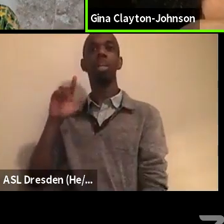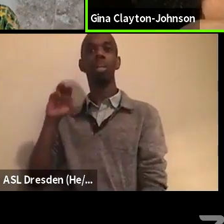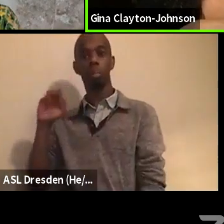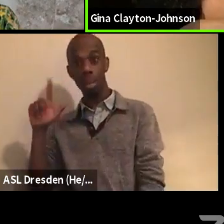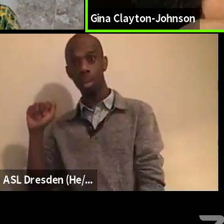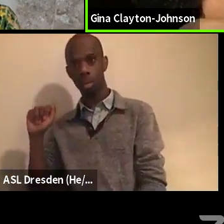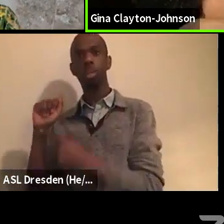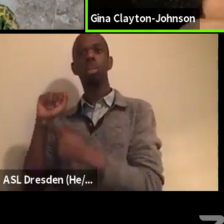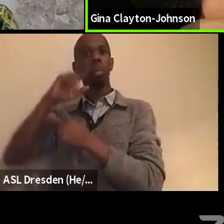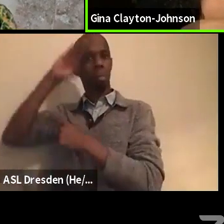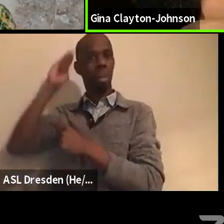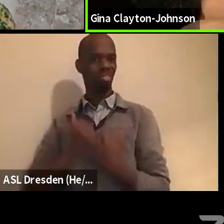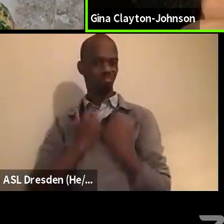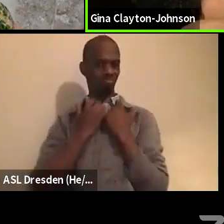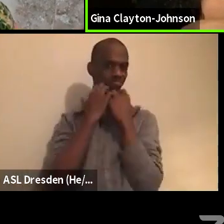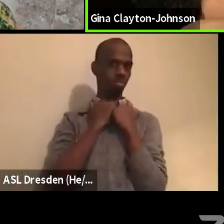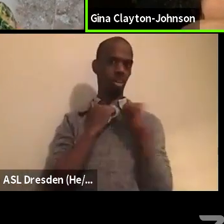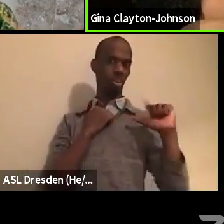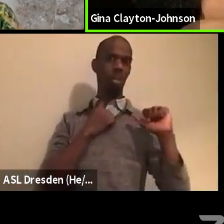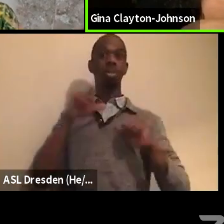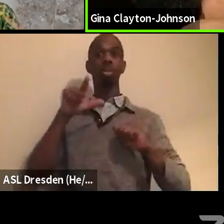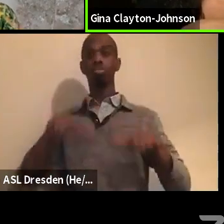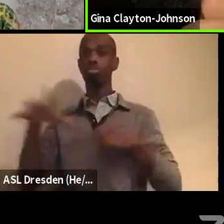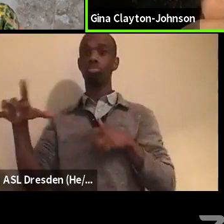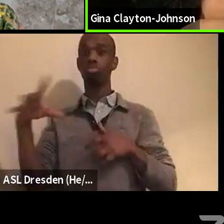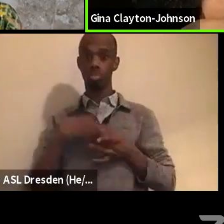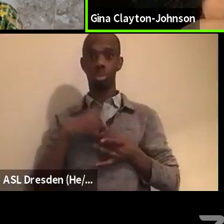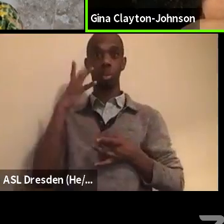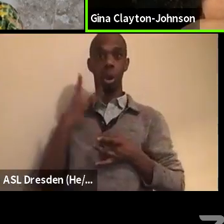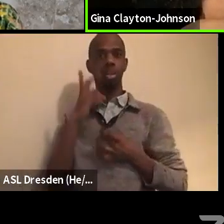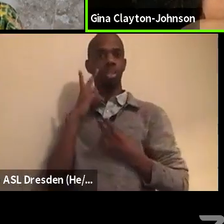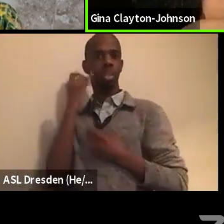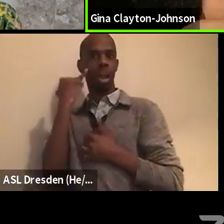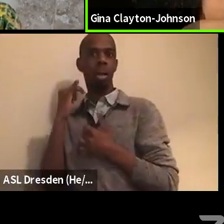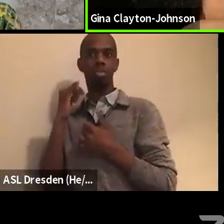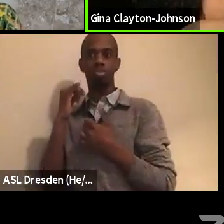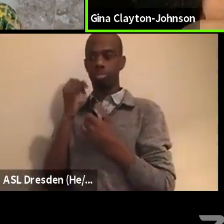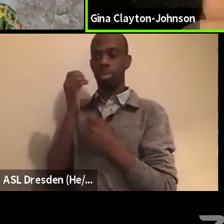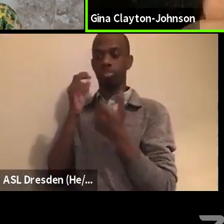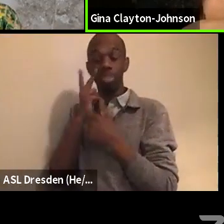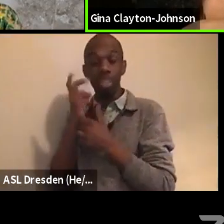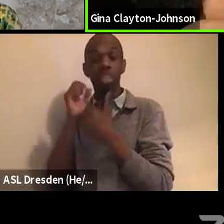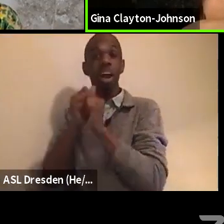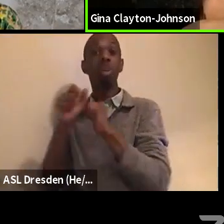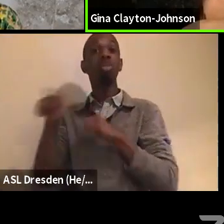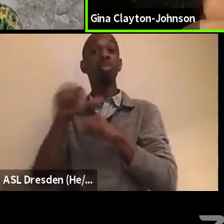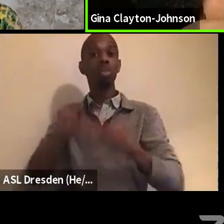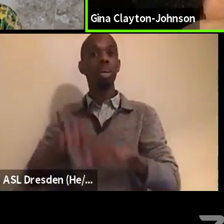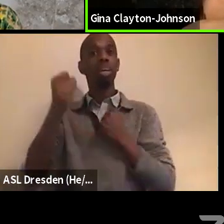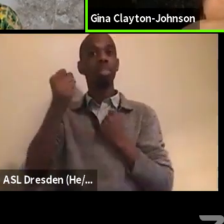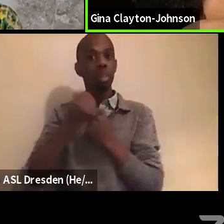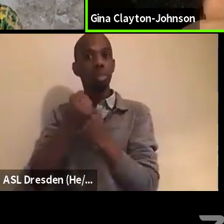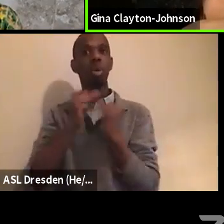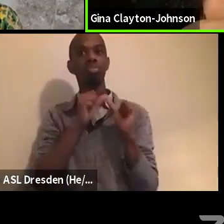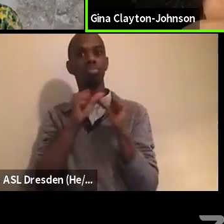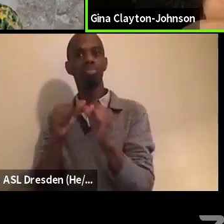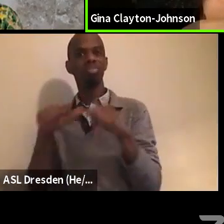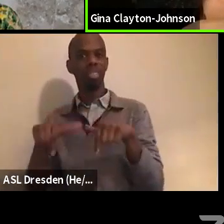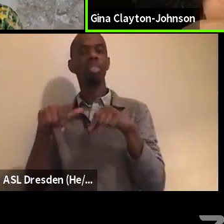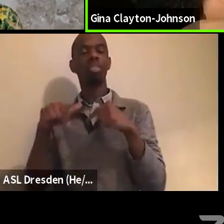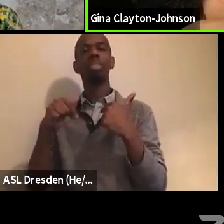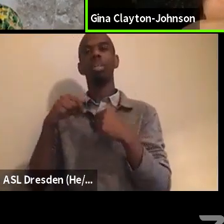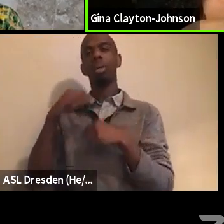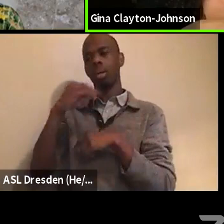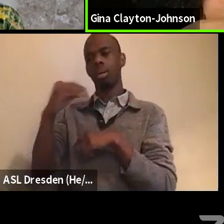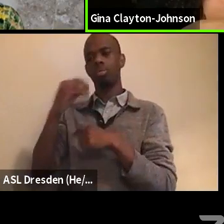um, more ways to further the, the effort, but I'm really proud of the universal basic income provisions in, in the